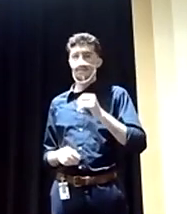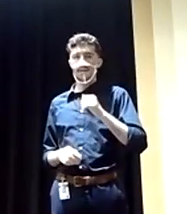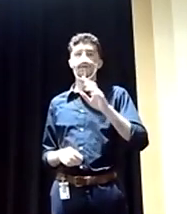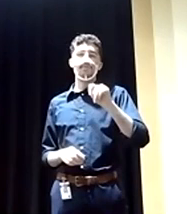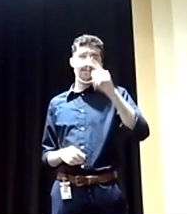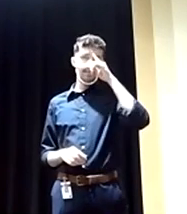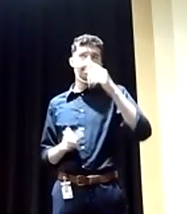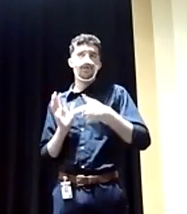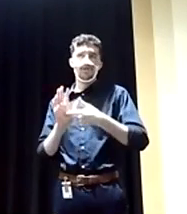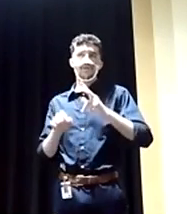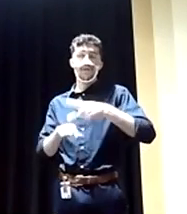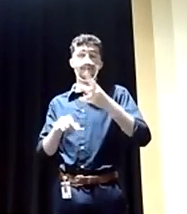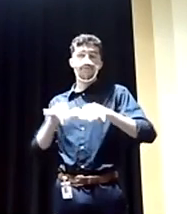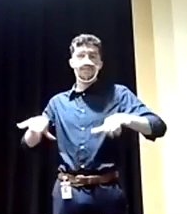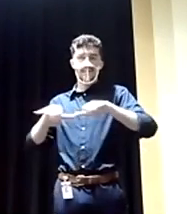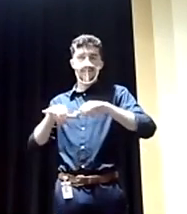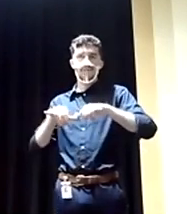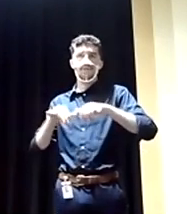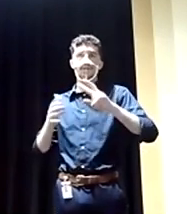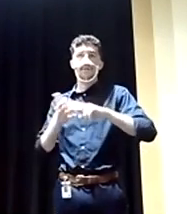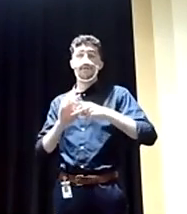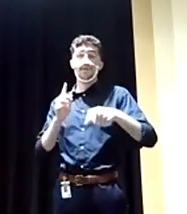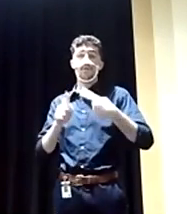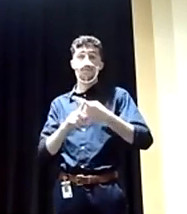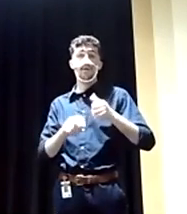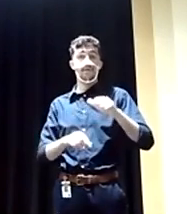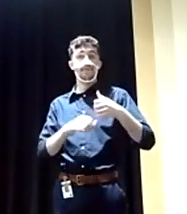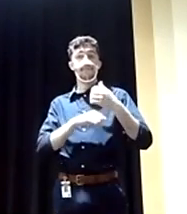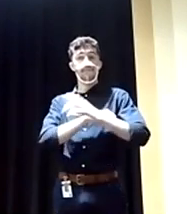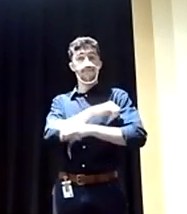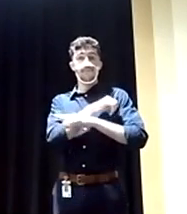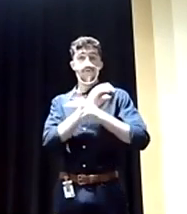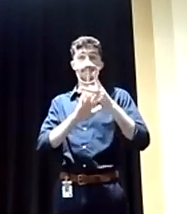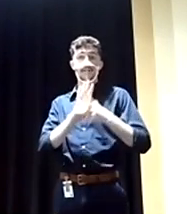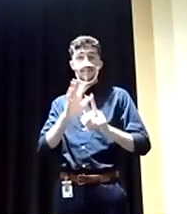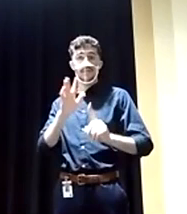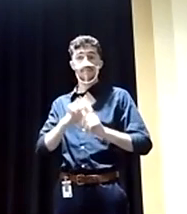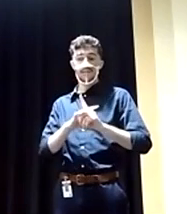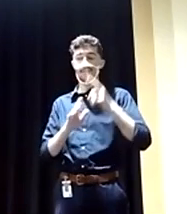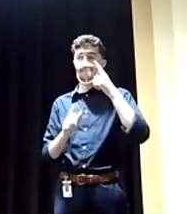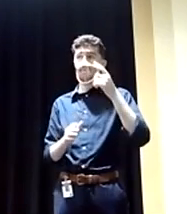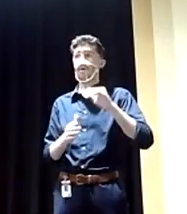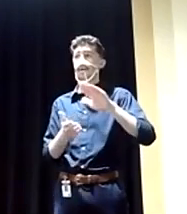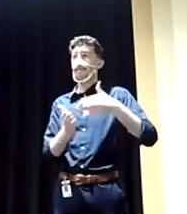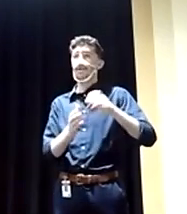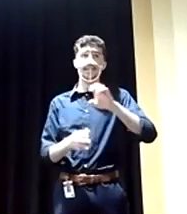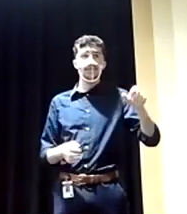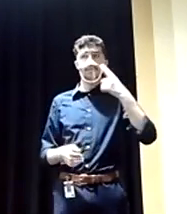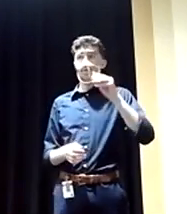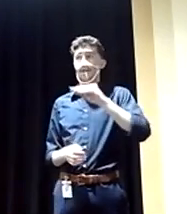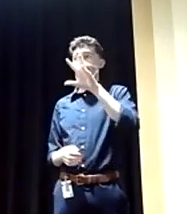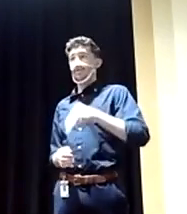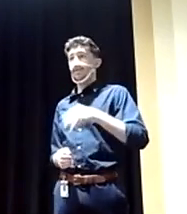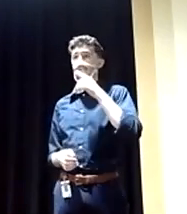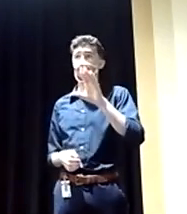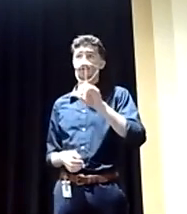see in American foreign policy when it comes up to people, to, to Middle Easterners, to Africans, to Caribbeans,